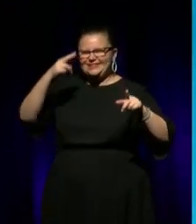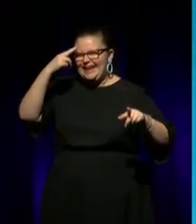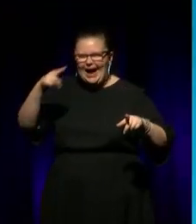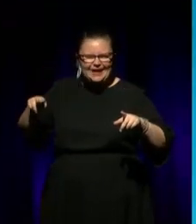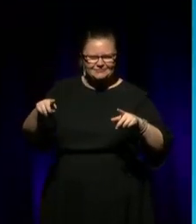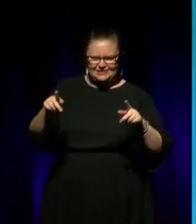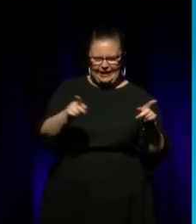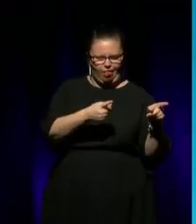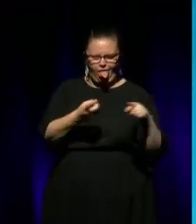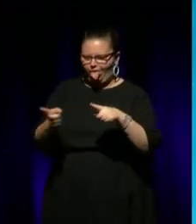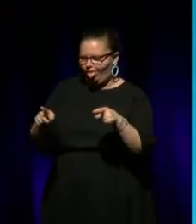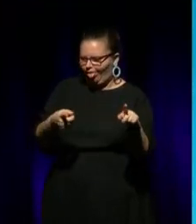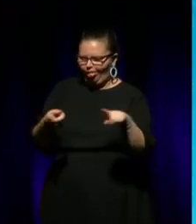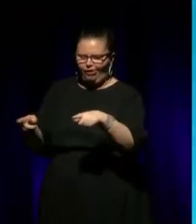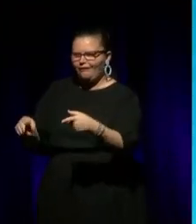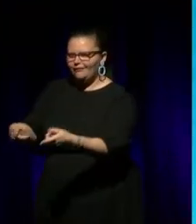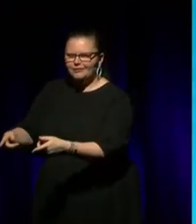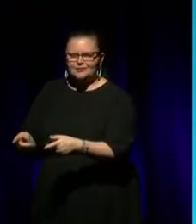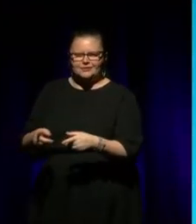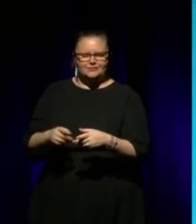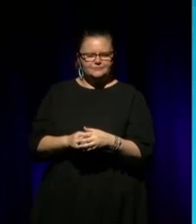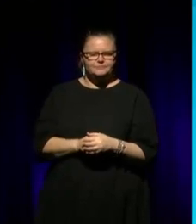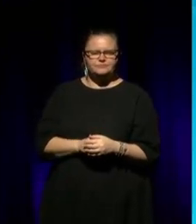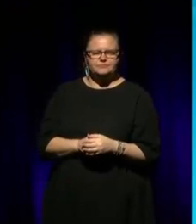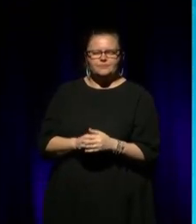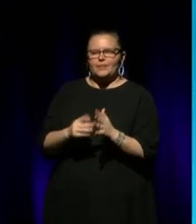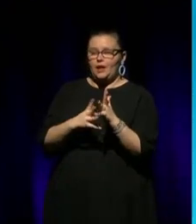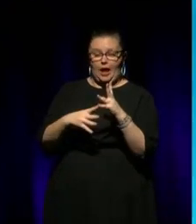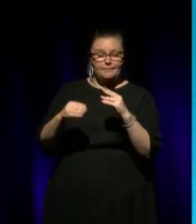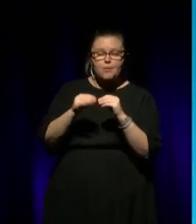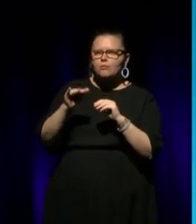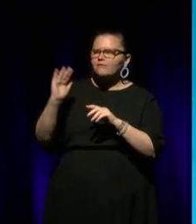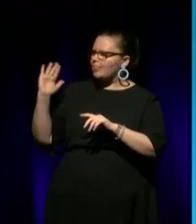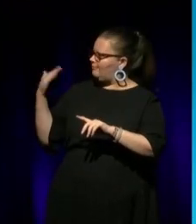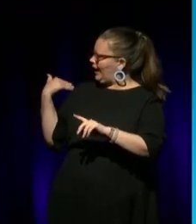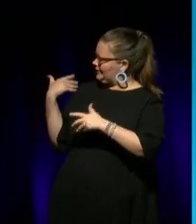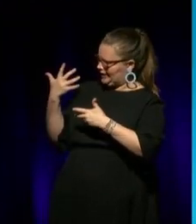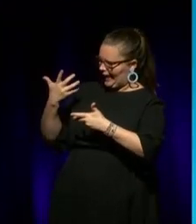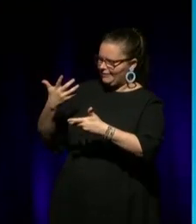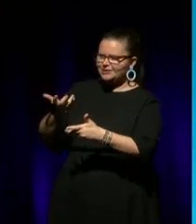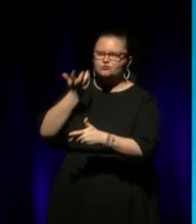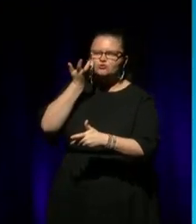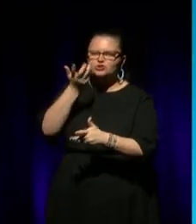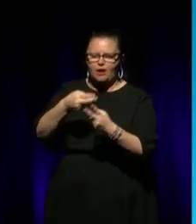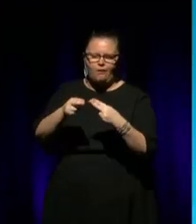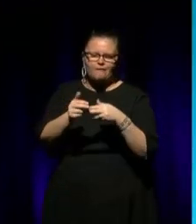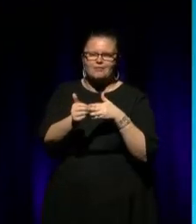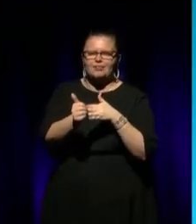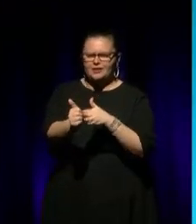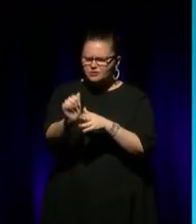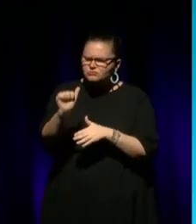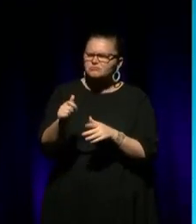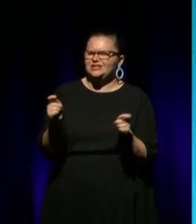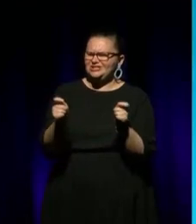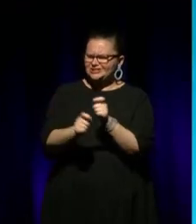goes. It goes with the tide, you know? But, you've got all exhaustion of mob from the past, that are carried into the future of leaders. Like, there is change. But,